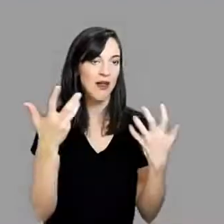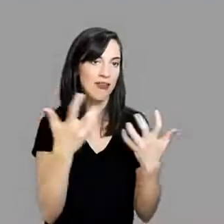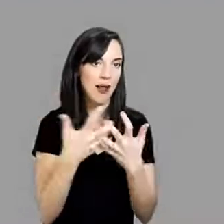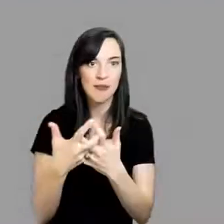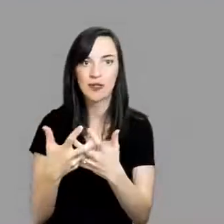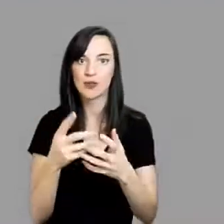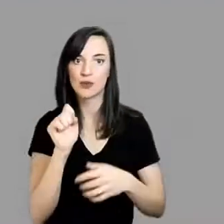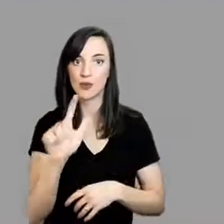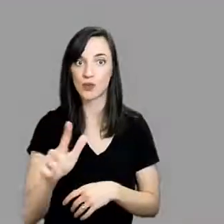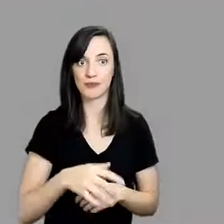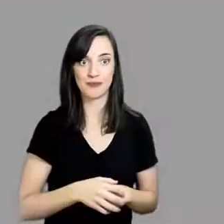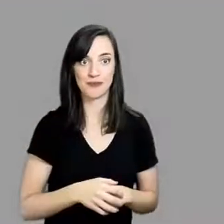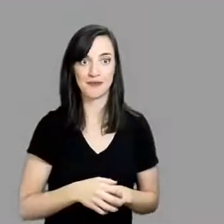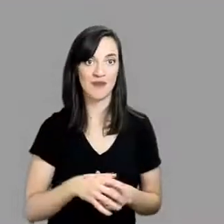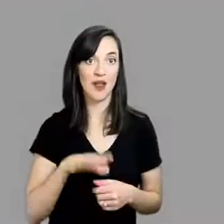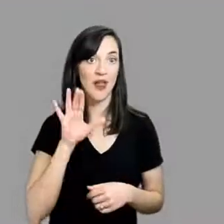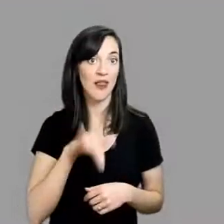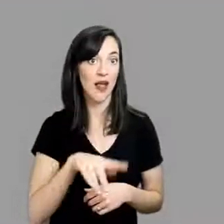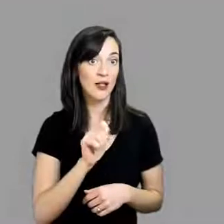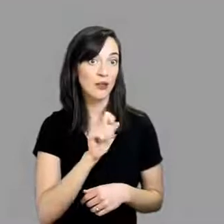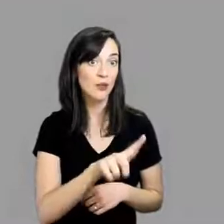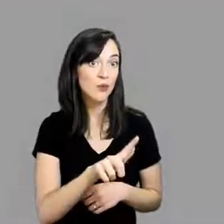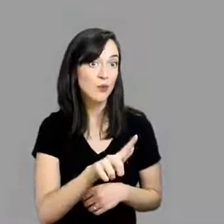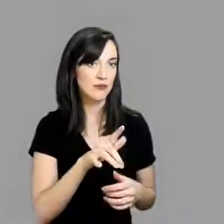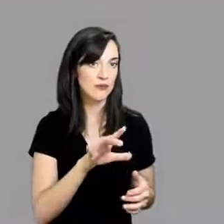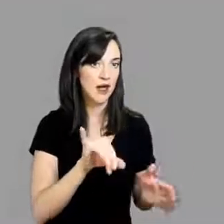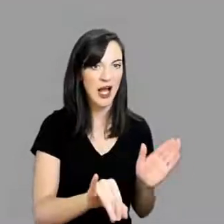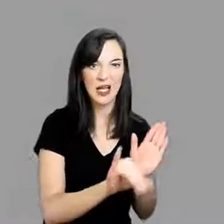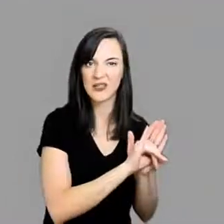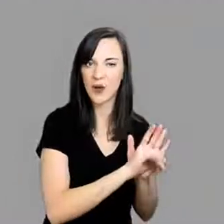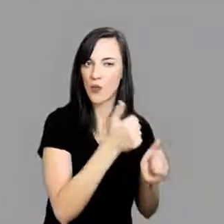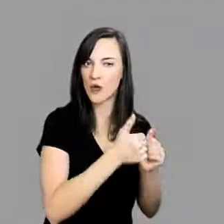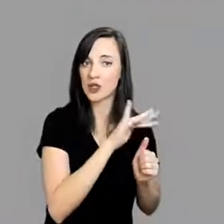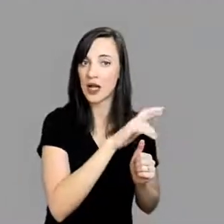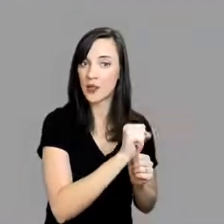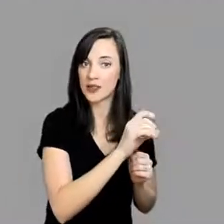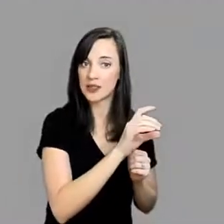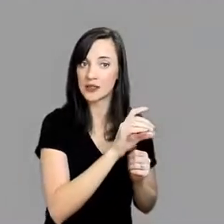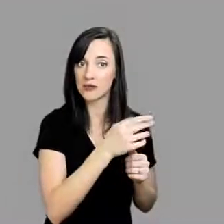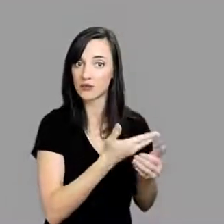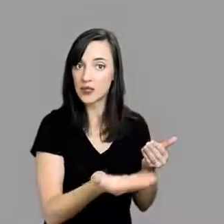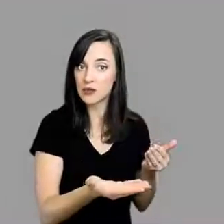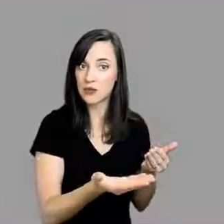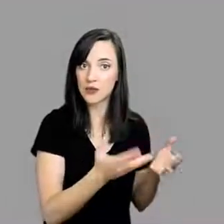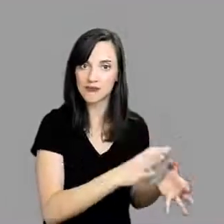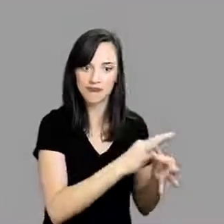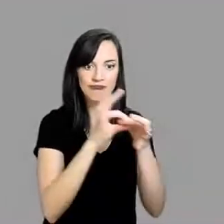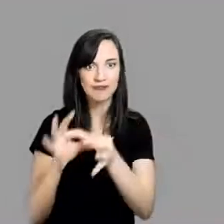This tool identifies which IRIS resource provides information on each specific HLP.